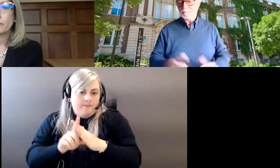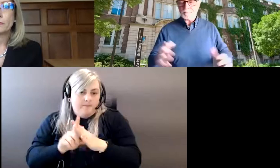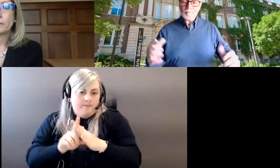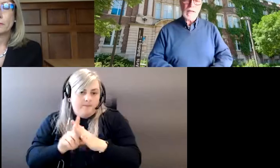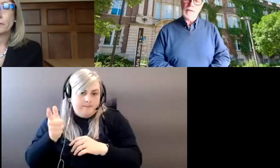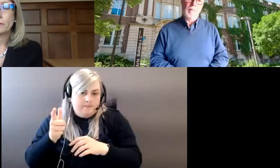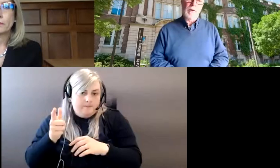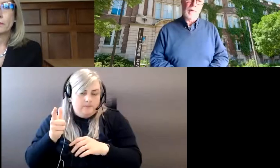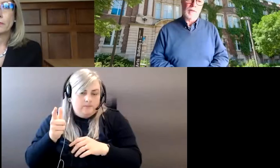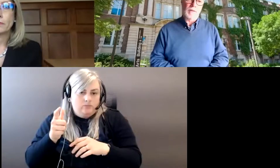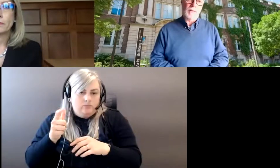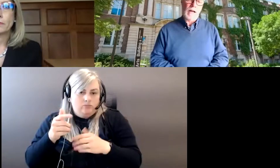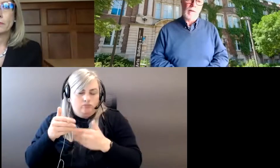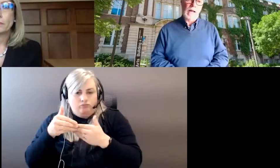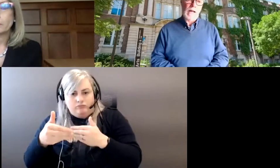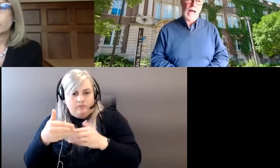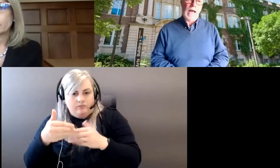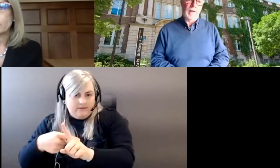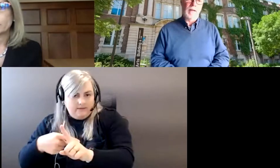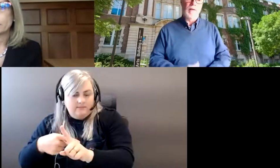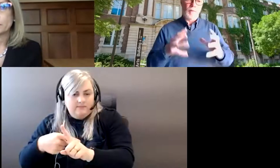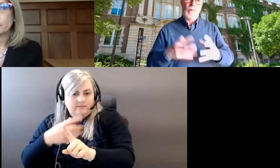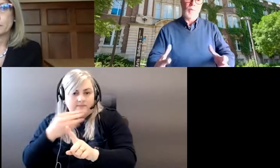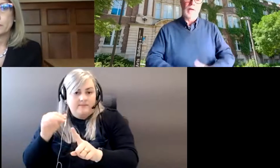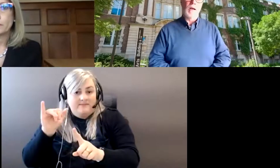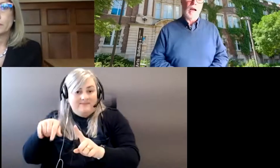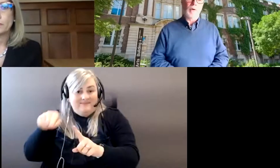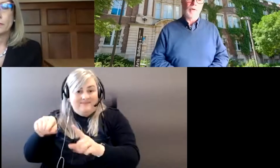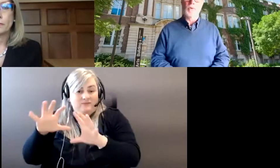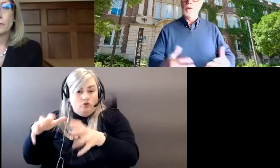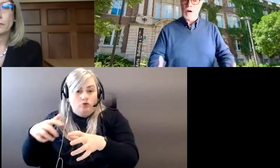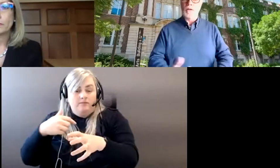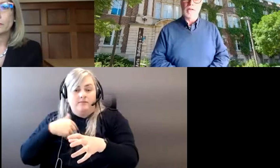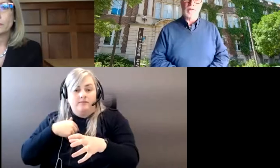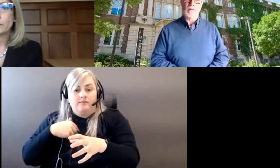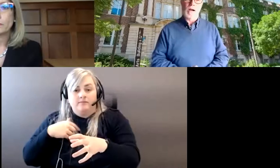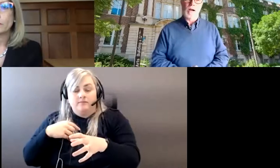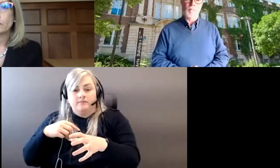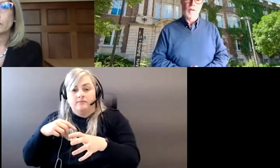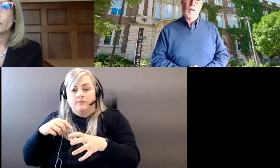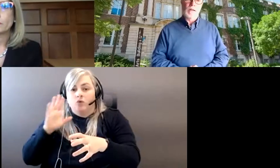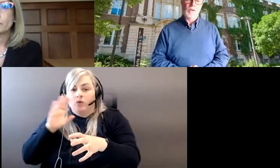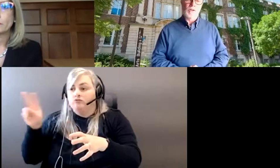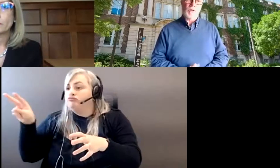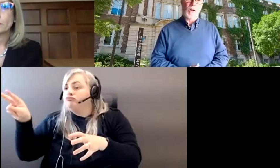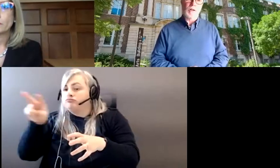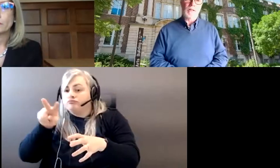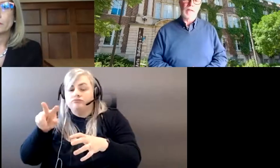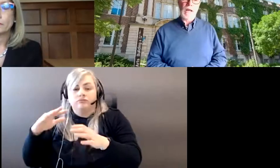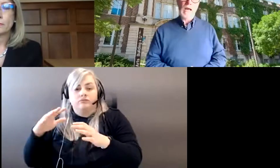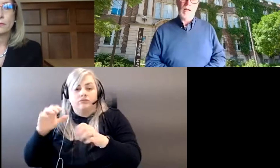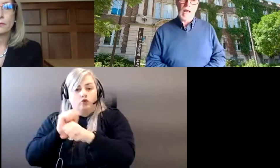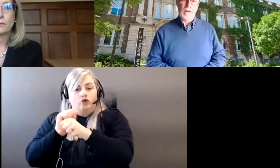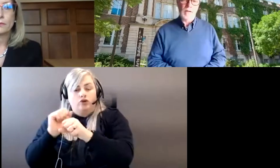in the coming months. Um, and for that one, I'd look to colleagues, um, indigenous colleagues